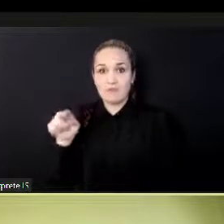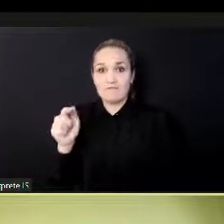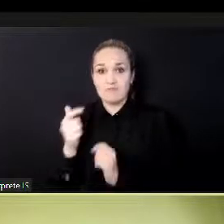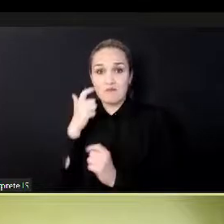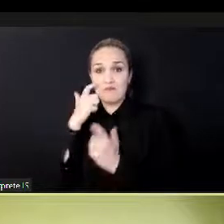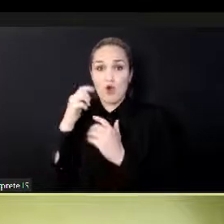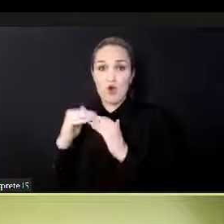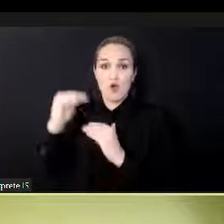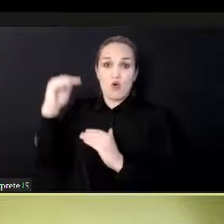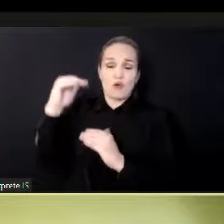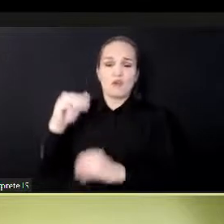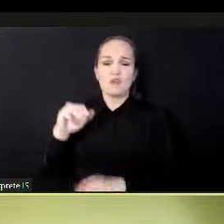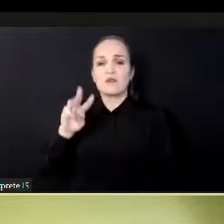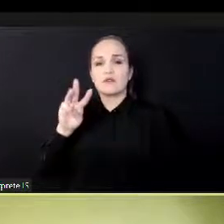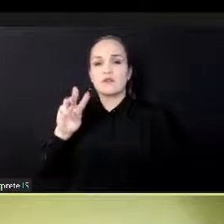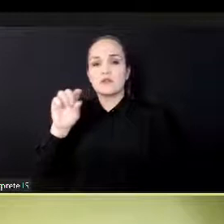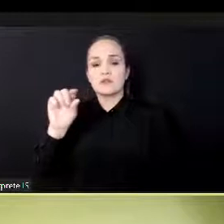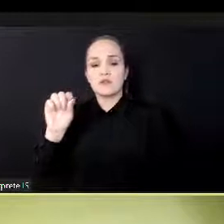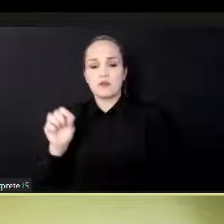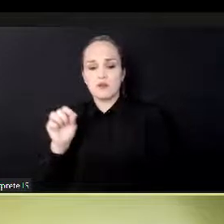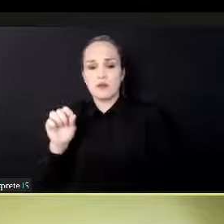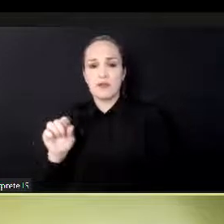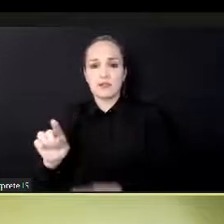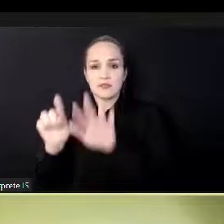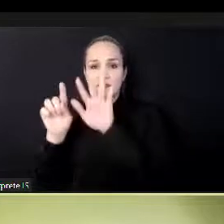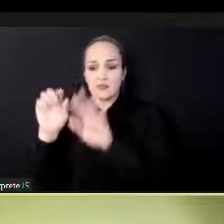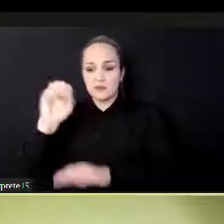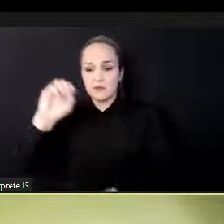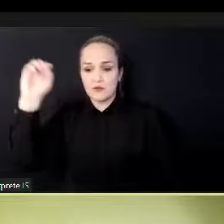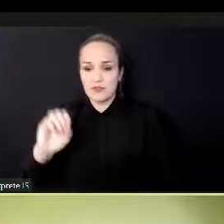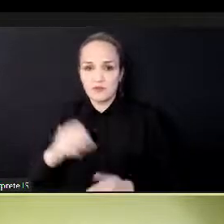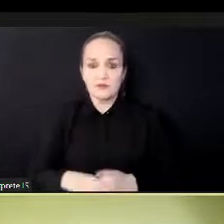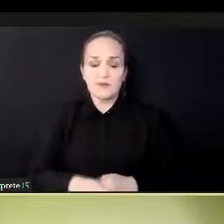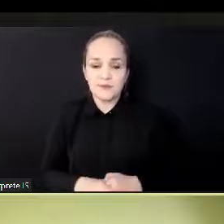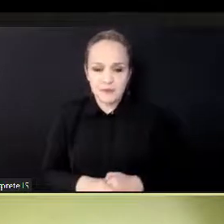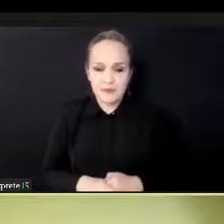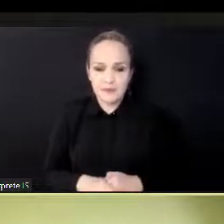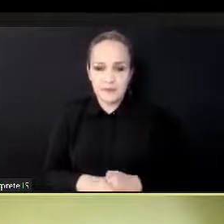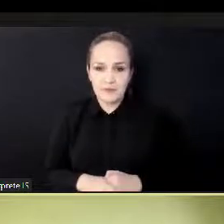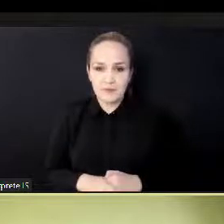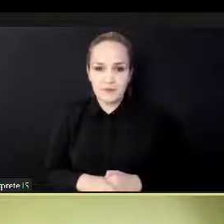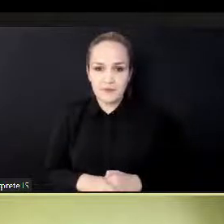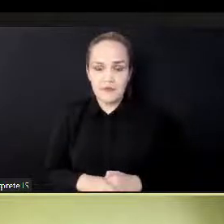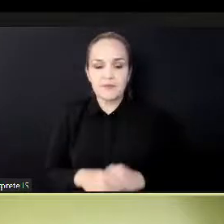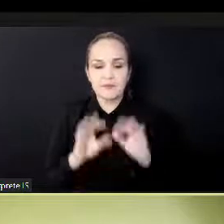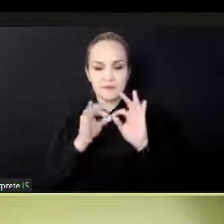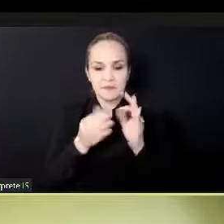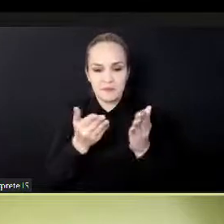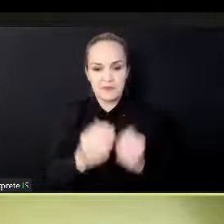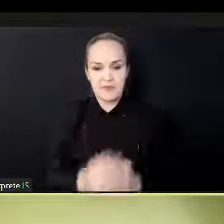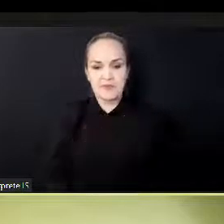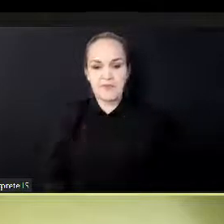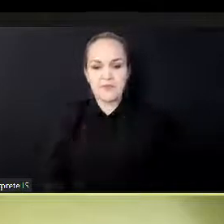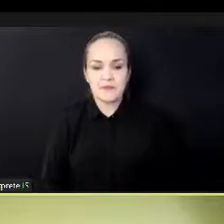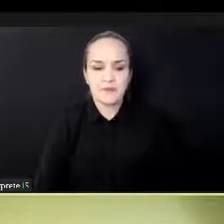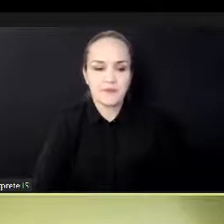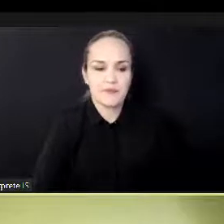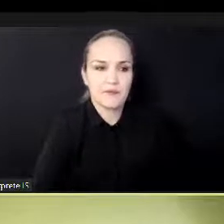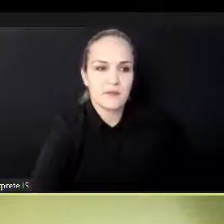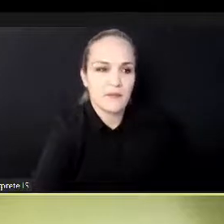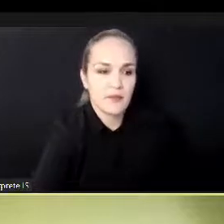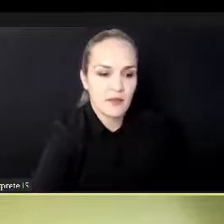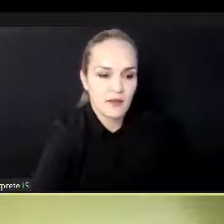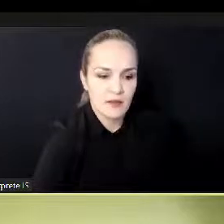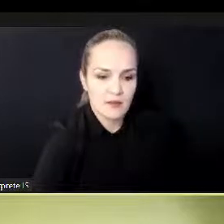drive, uh, the, uh, countries. But due to the COVID that, uh, all of us experienced, it, uh,